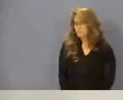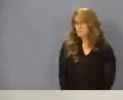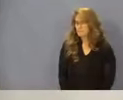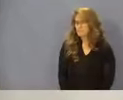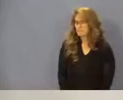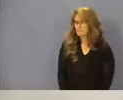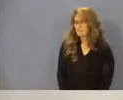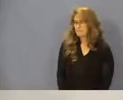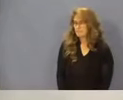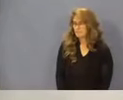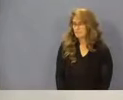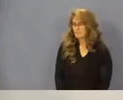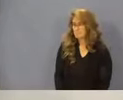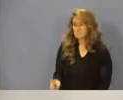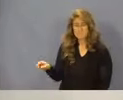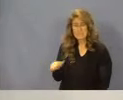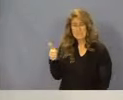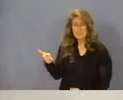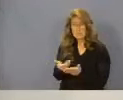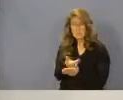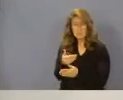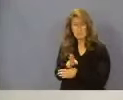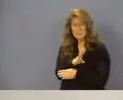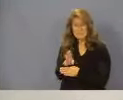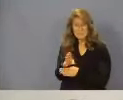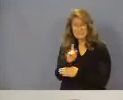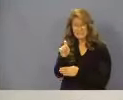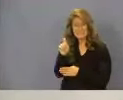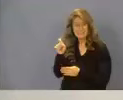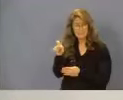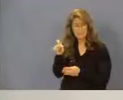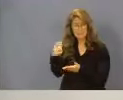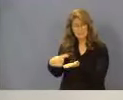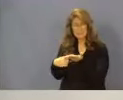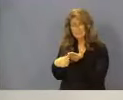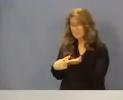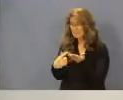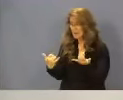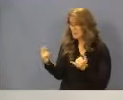Does anyone know of any new business that needs to come before the board at this time?